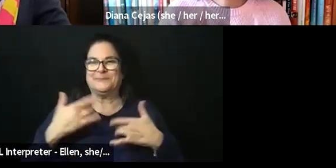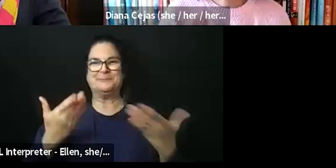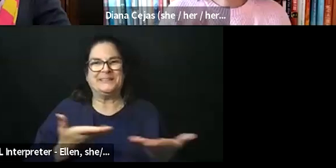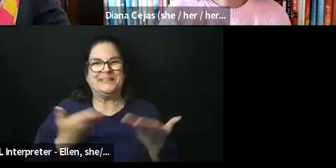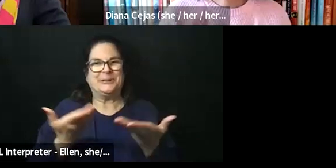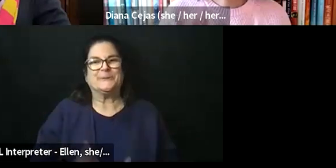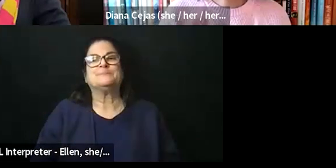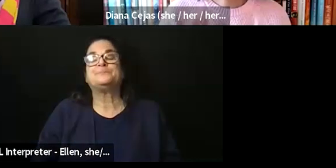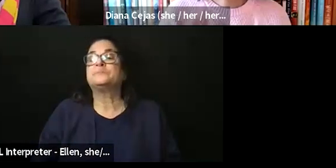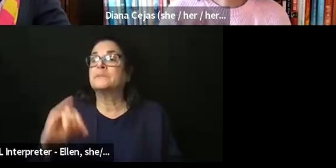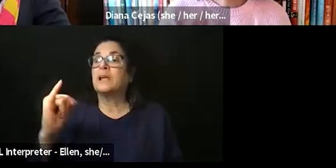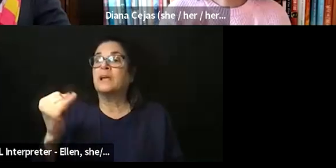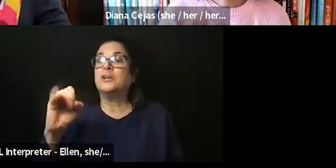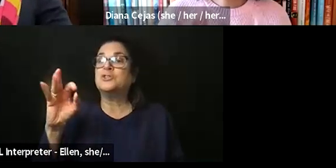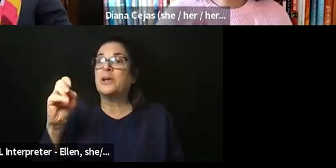Jennifer?